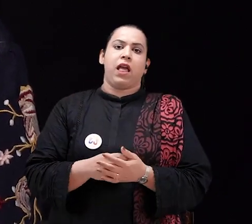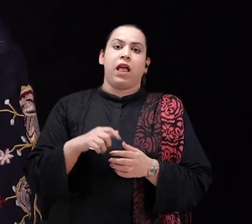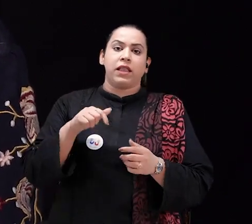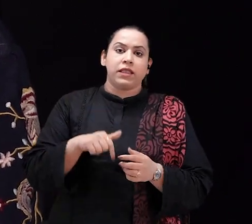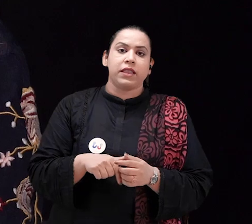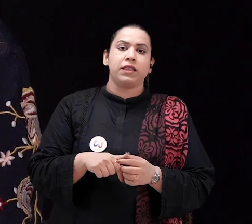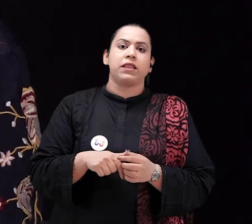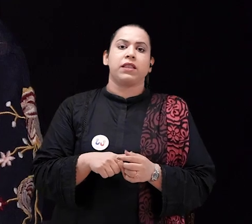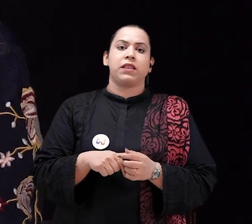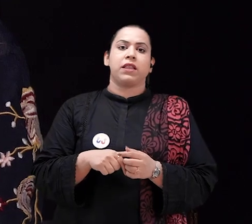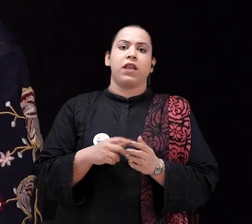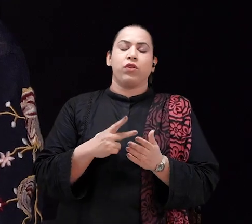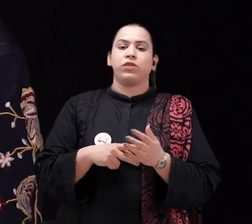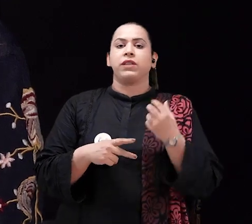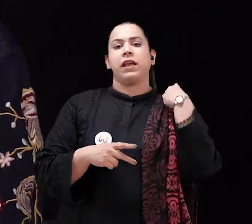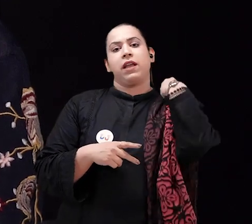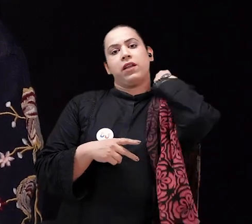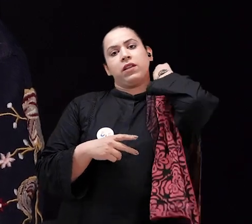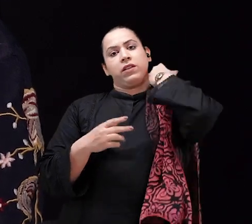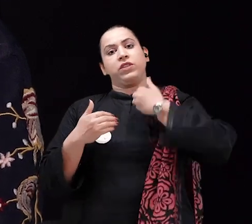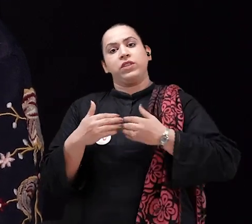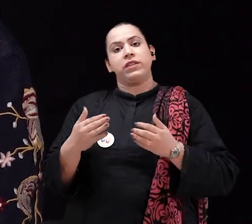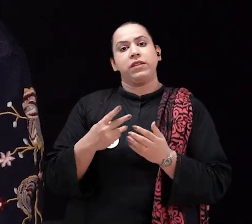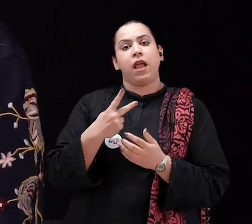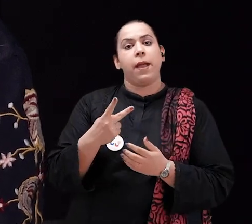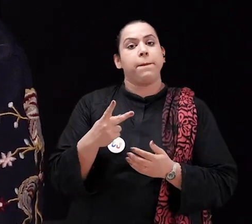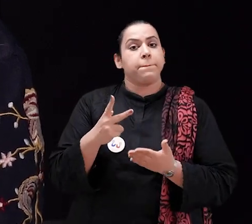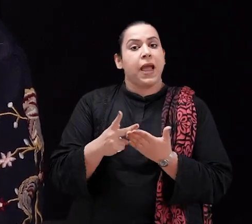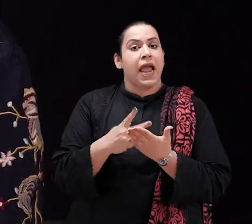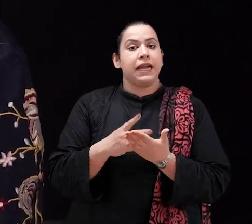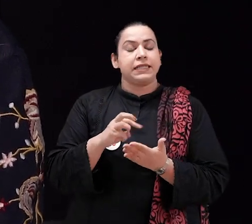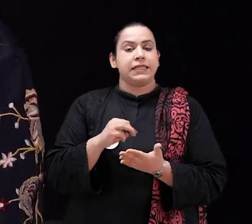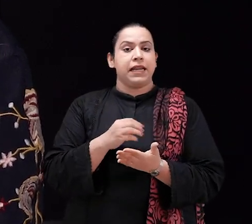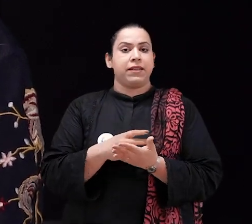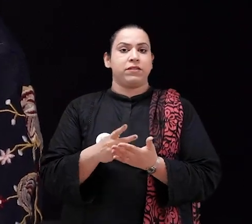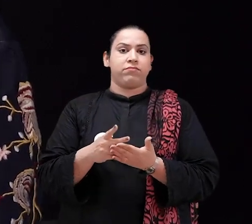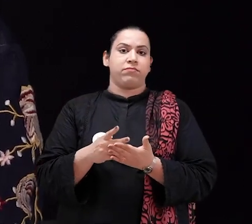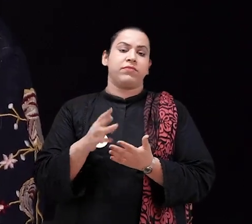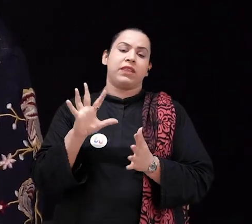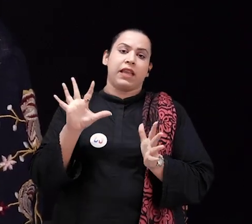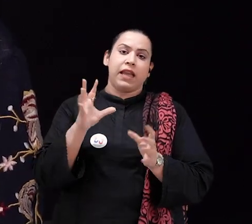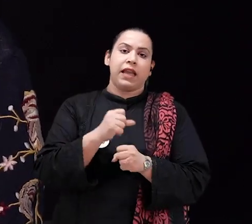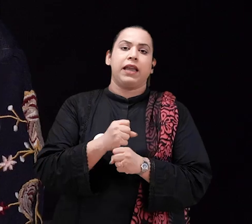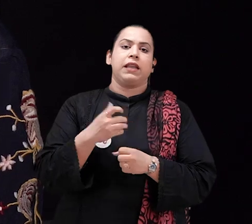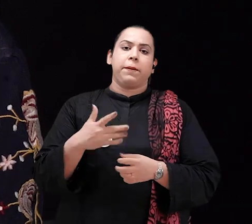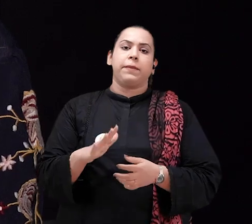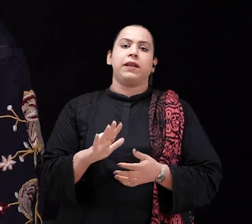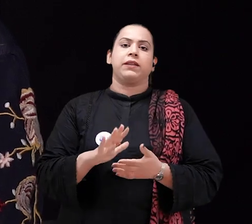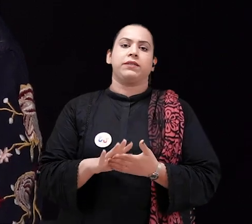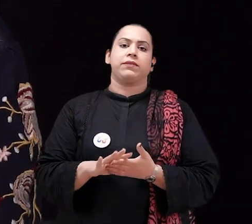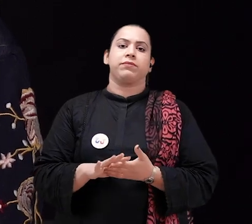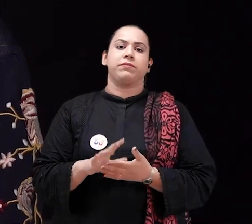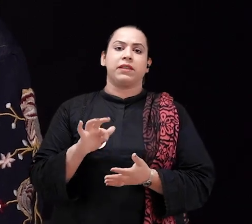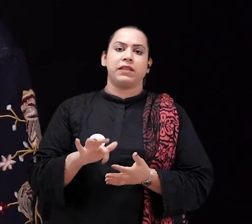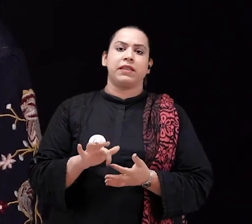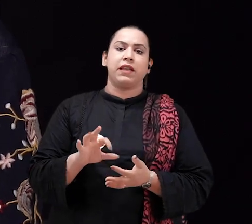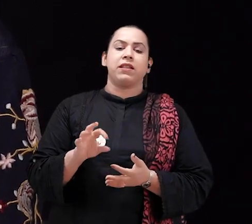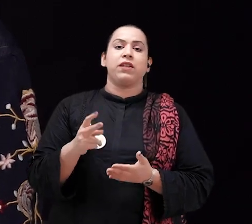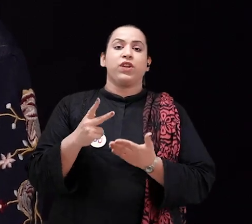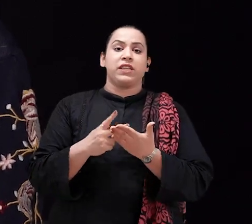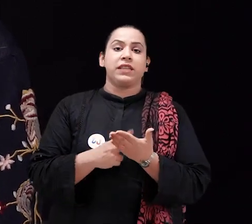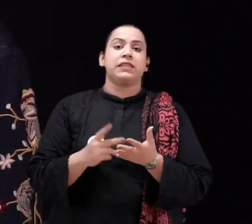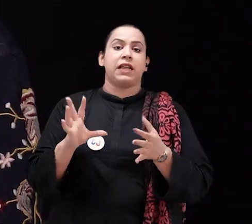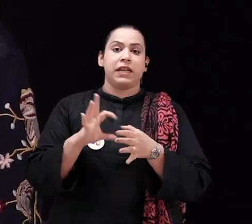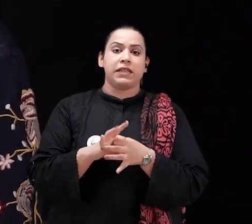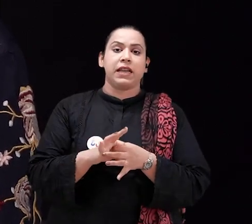you know, they have remained unheard and unseen and invisible for far too long. Now is their time to show the